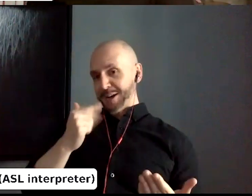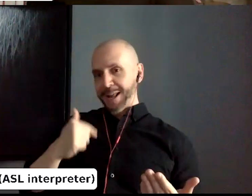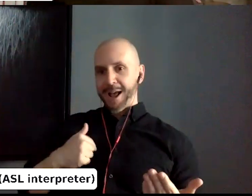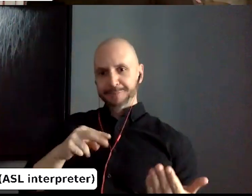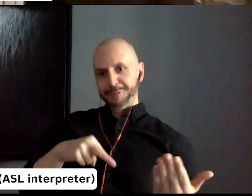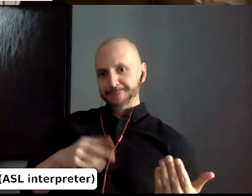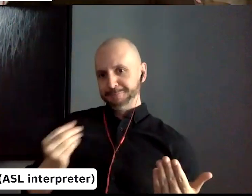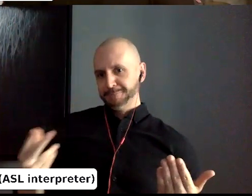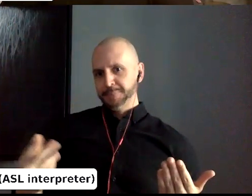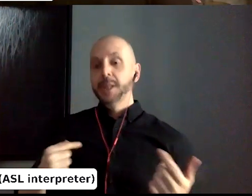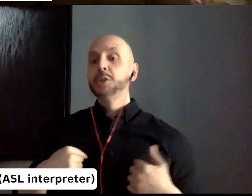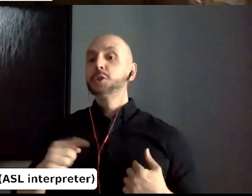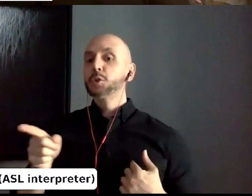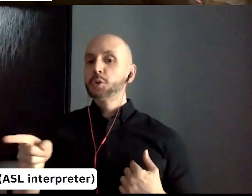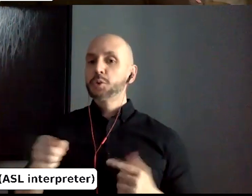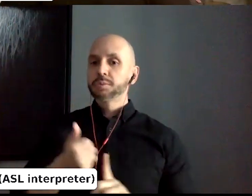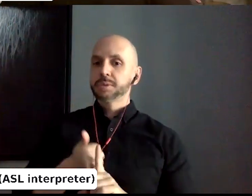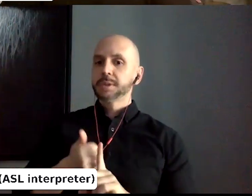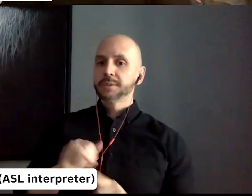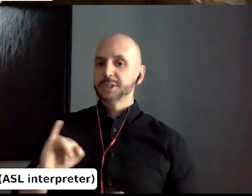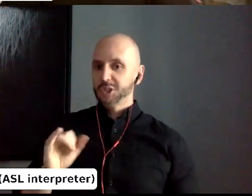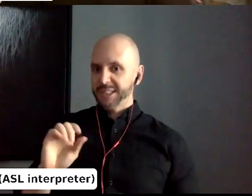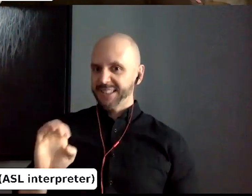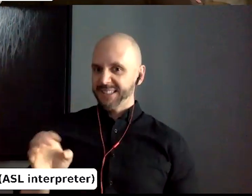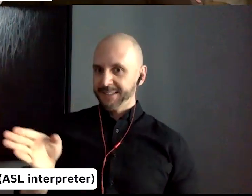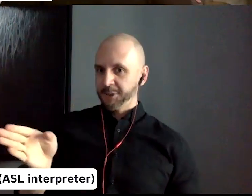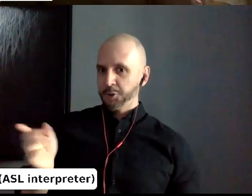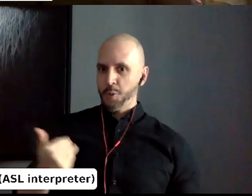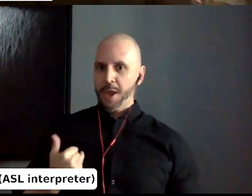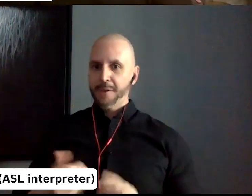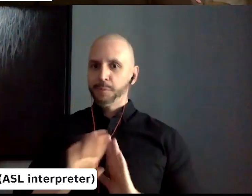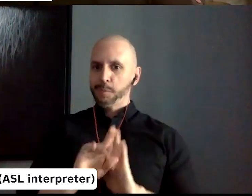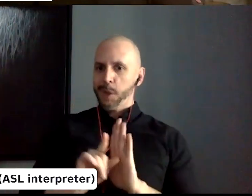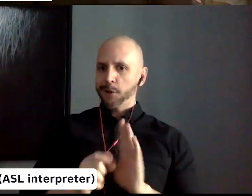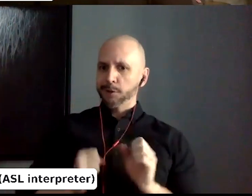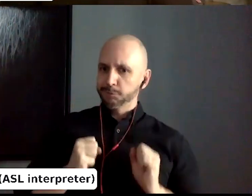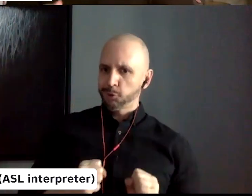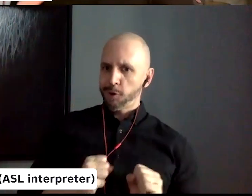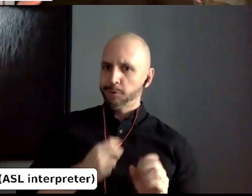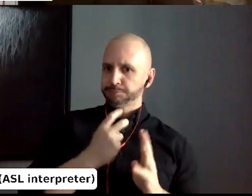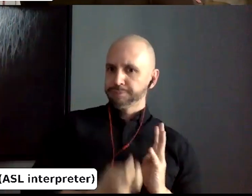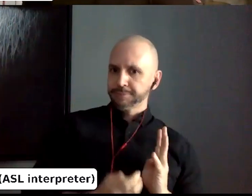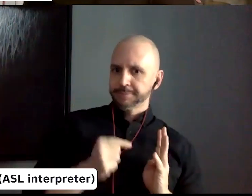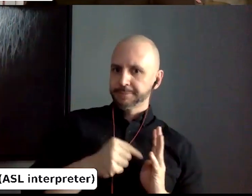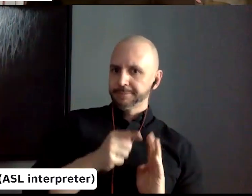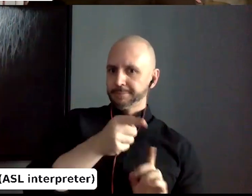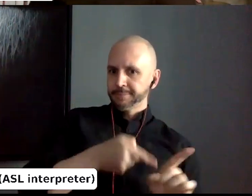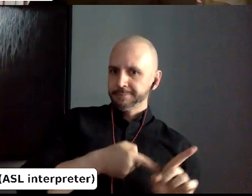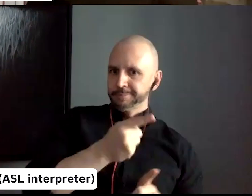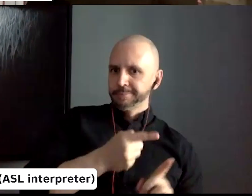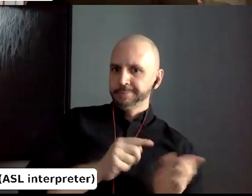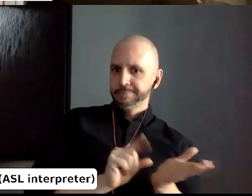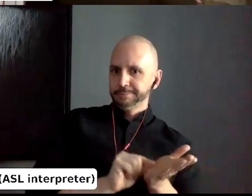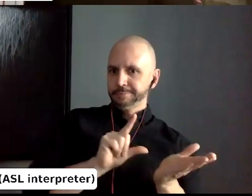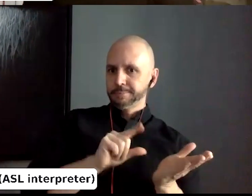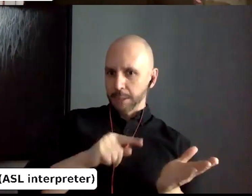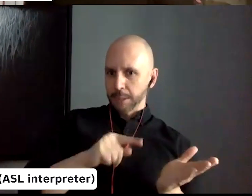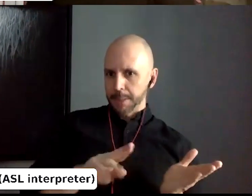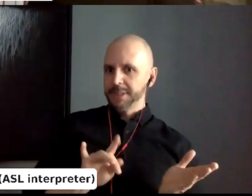and publishing. So maybe, yes, you can, uh, talk a little bit more about your contribution, like give a brief, uh,